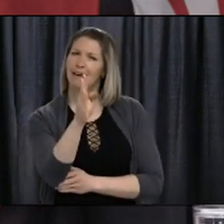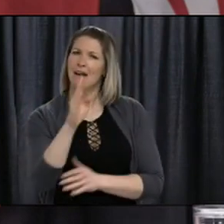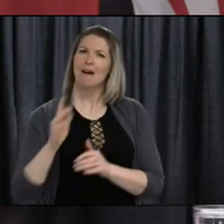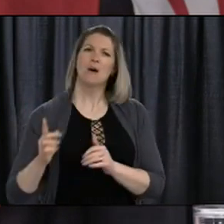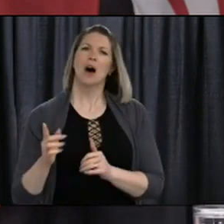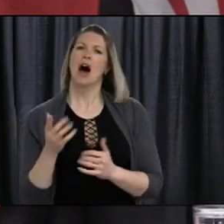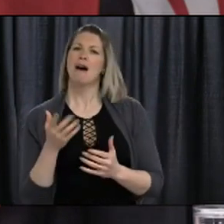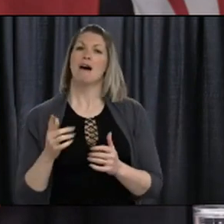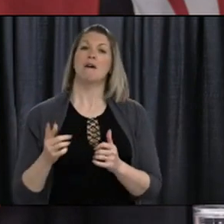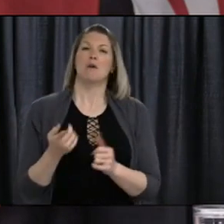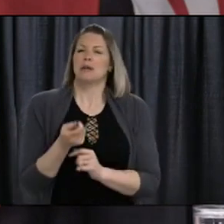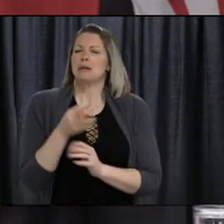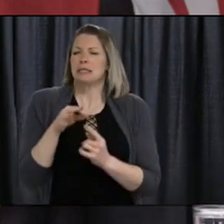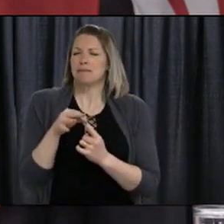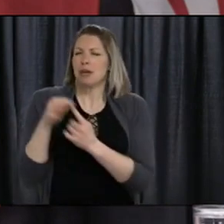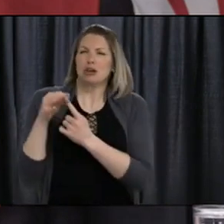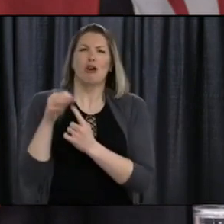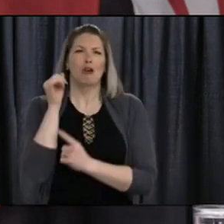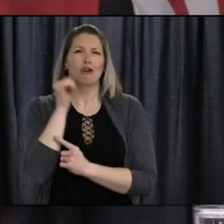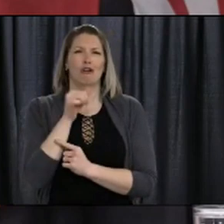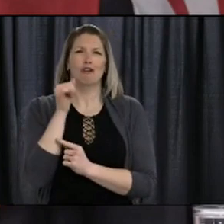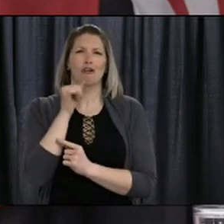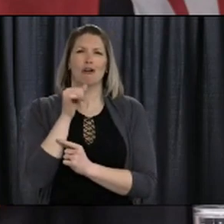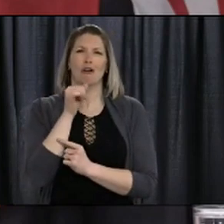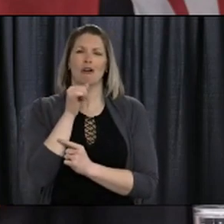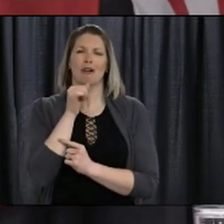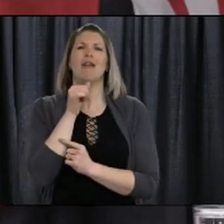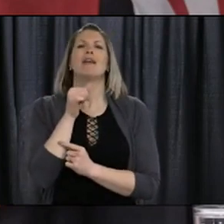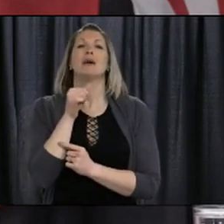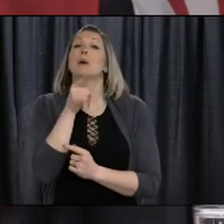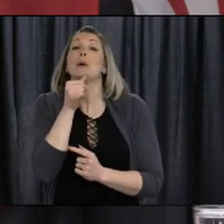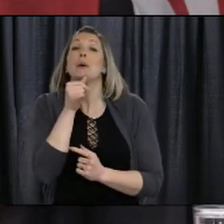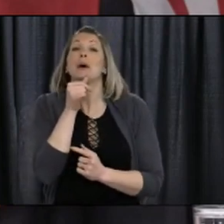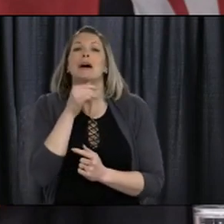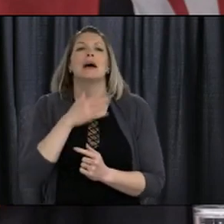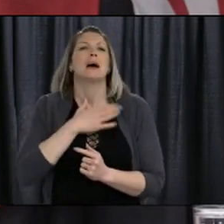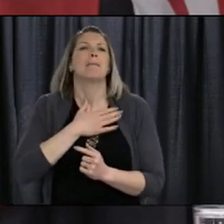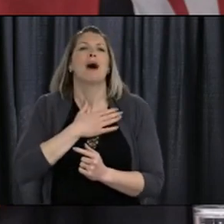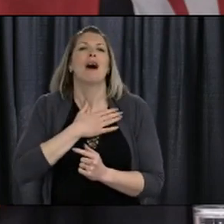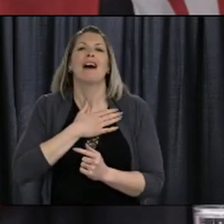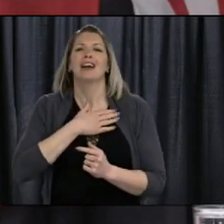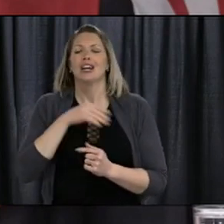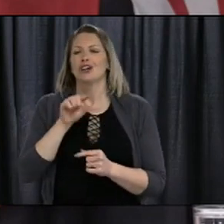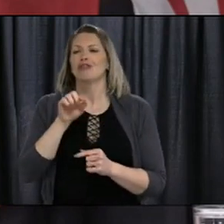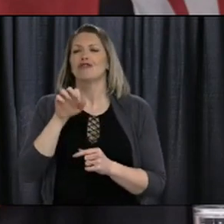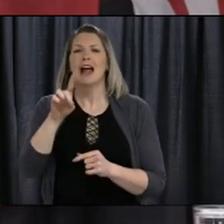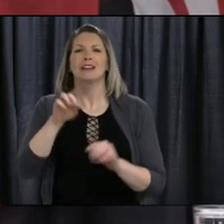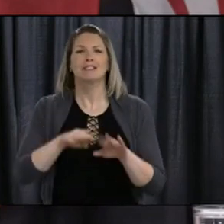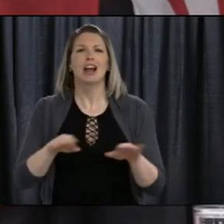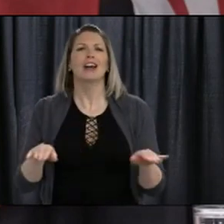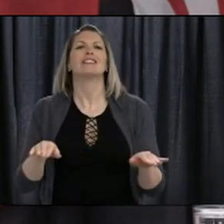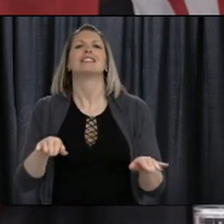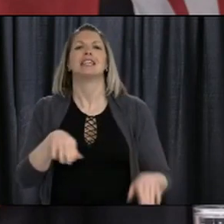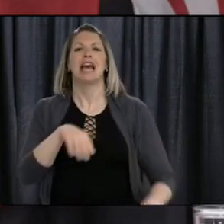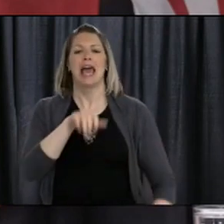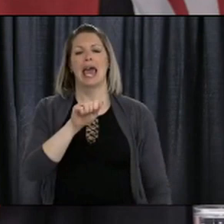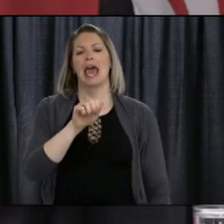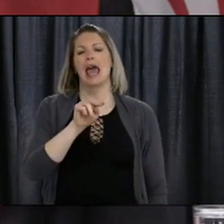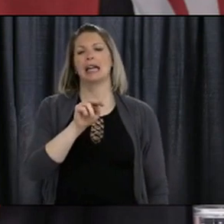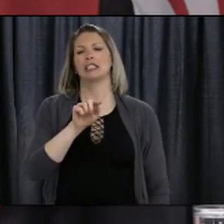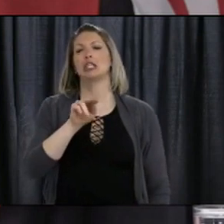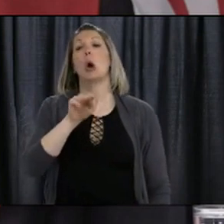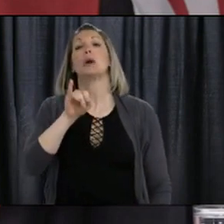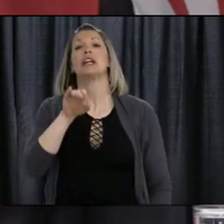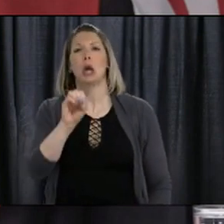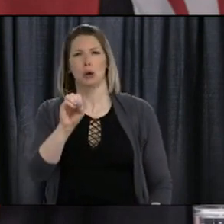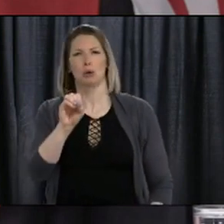course, what I'm talking about is my granddaughter, Antonia. And I do miss you, and we'll catch up by video this weekend.